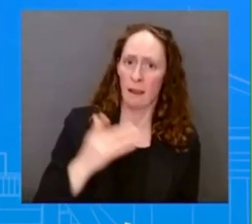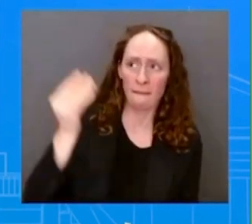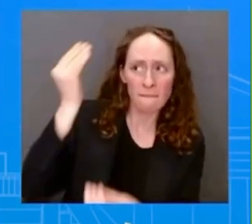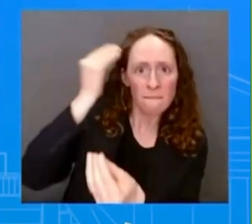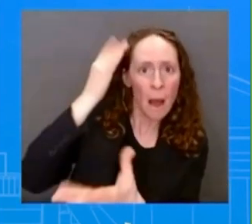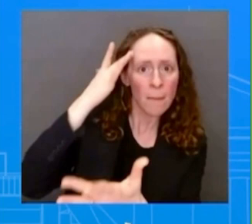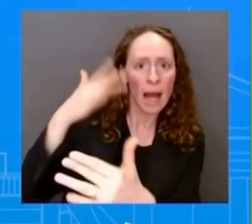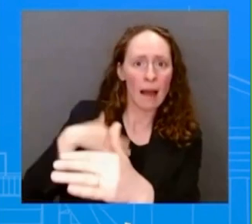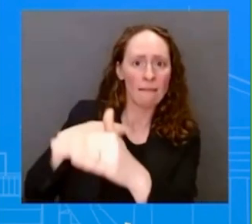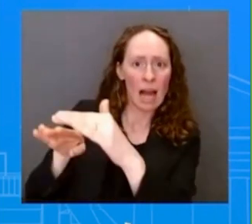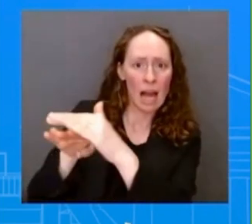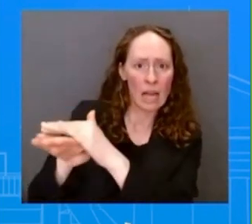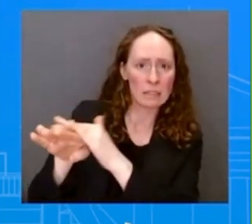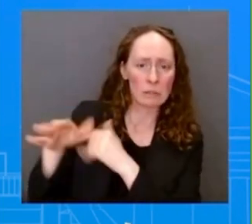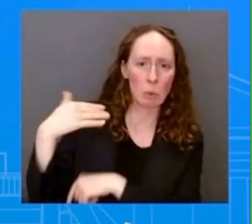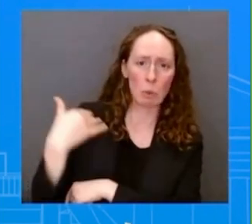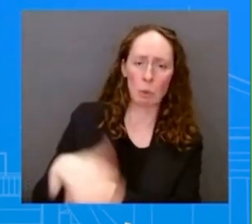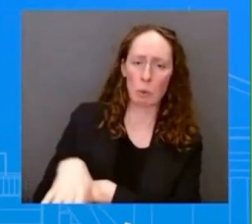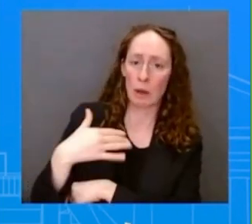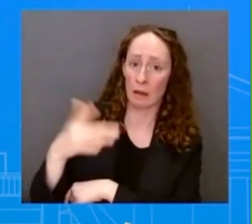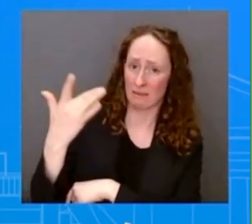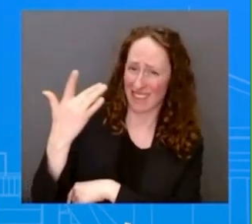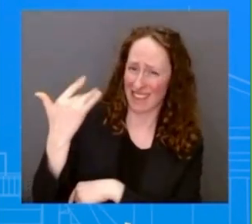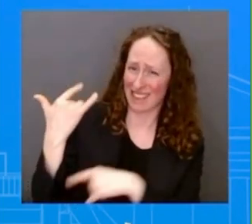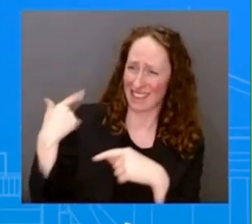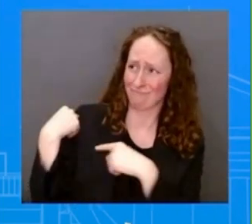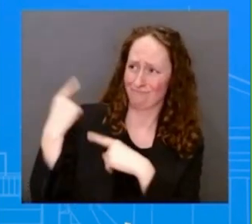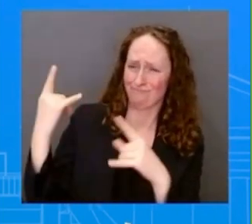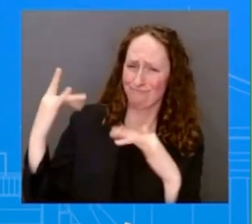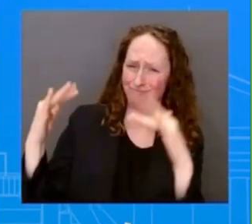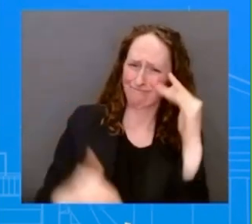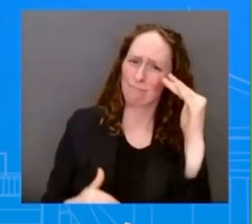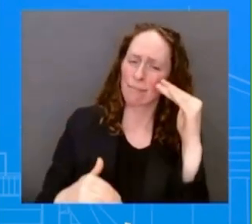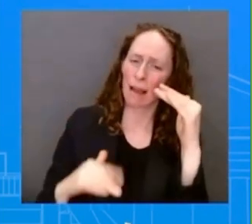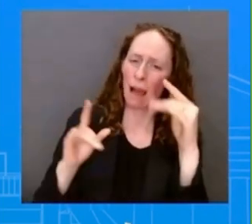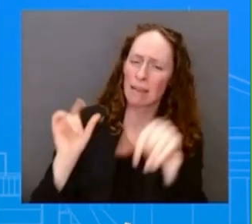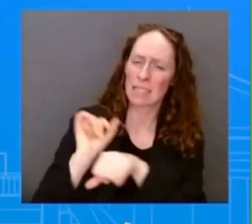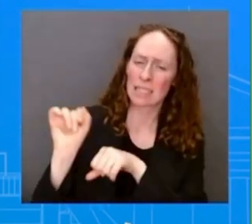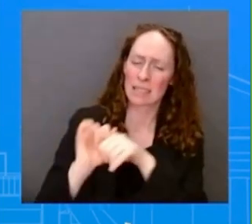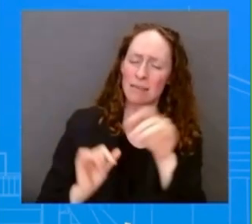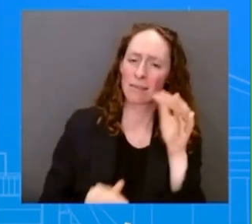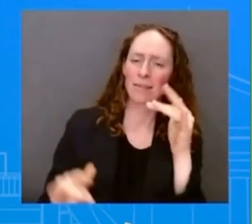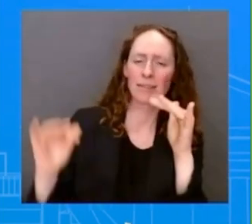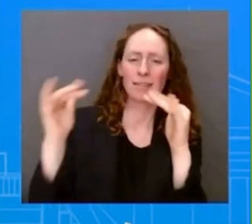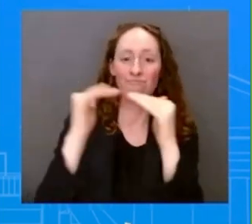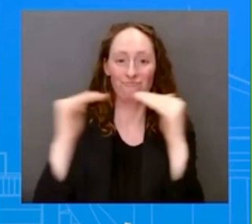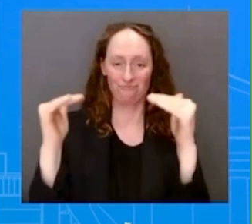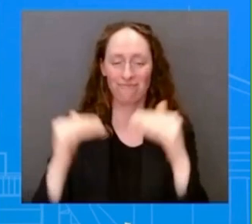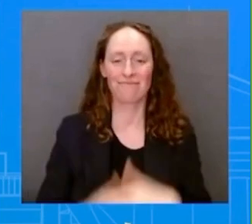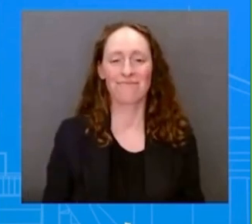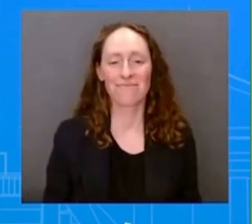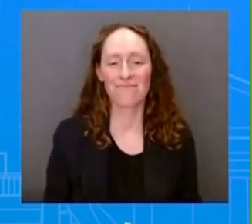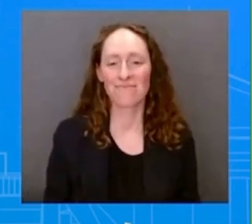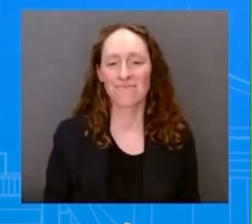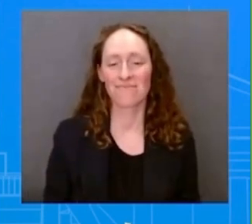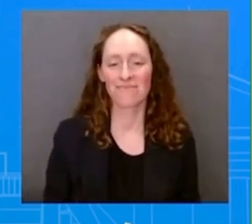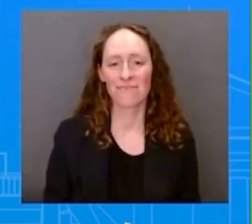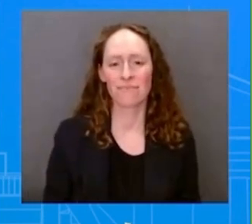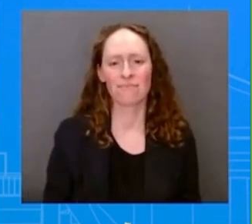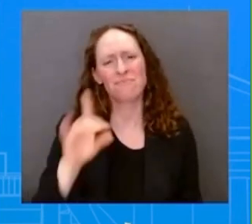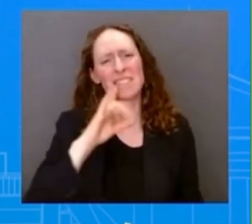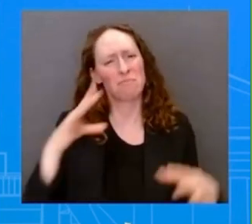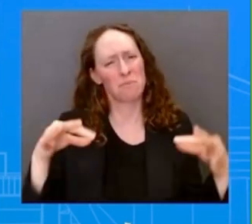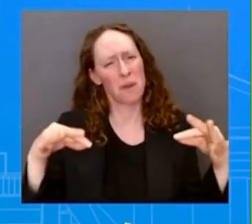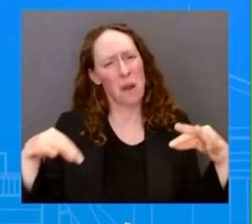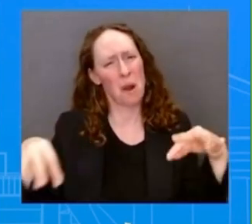Ghanaians the importance of investing in innovation and entrepreneurship across Africa to unlock growth and